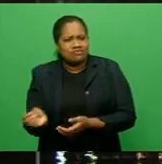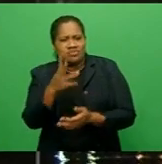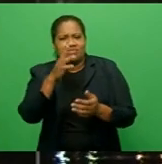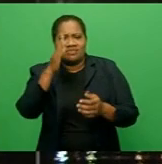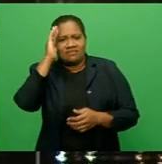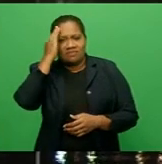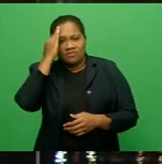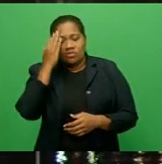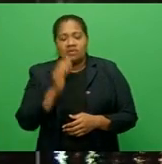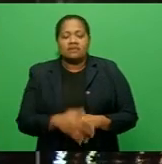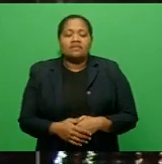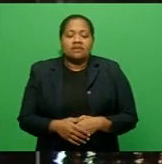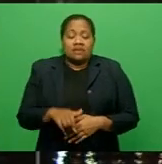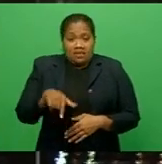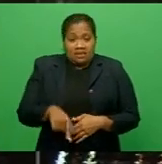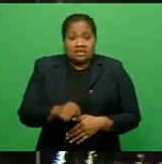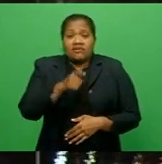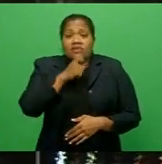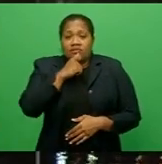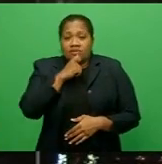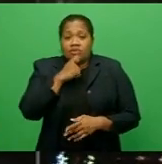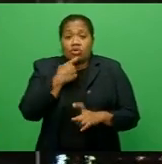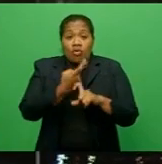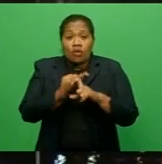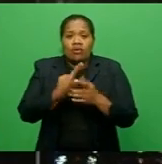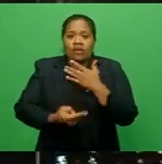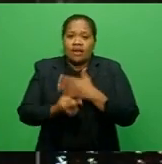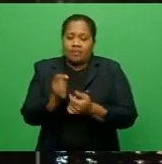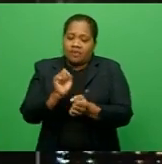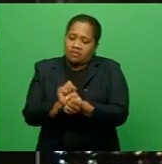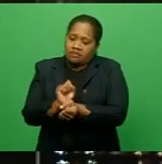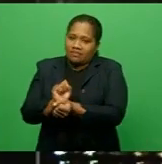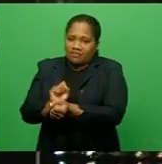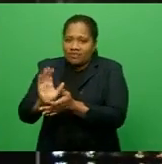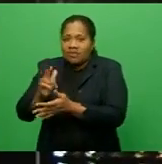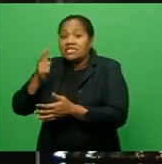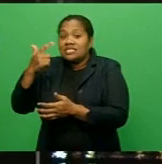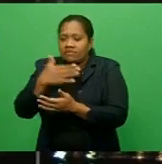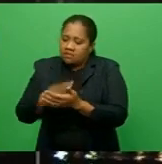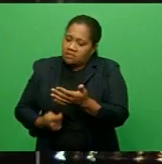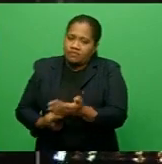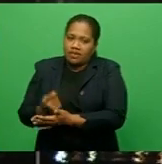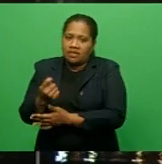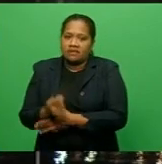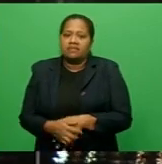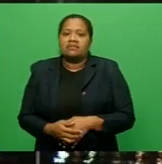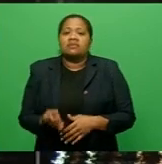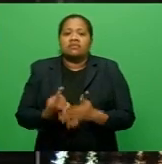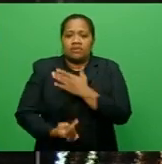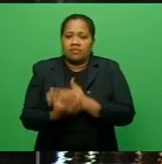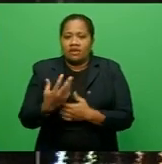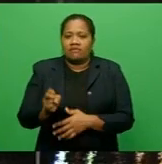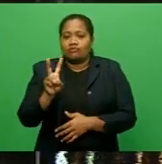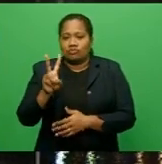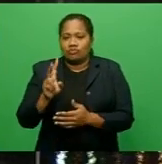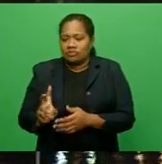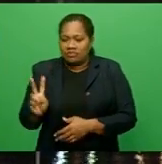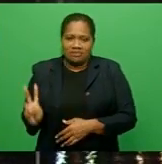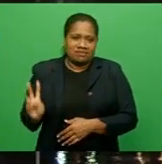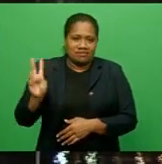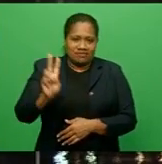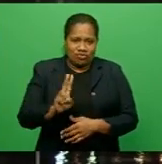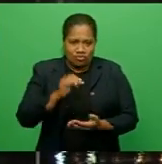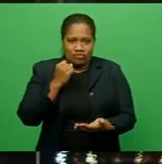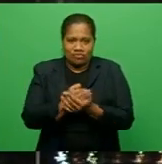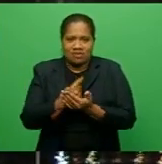This afternoon, Kumar was released on $700 bail with two sureties for the same sum. Kumar also creating a scene outside court today,